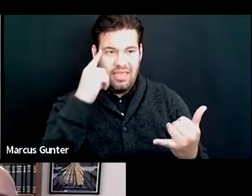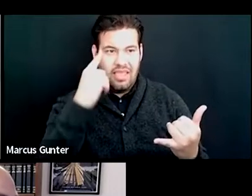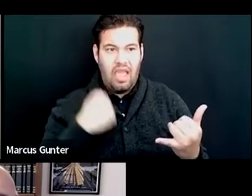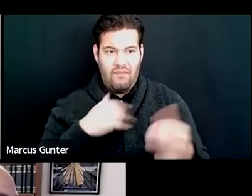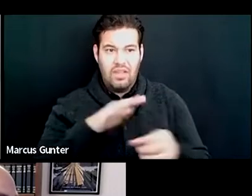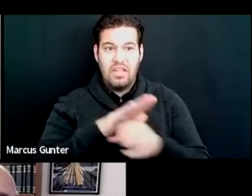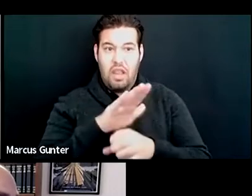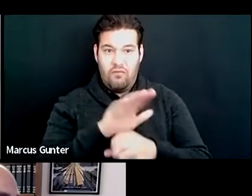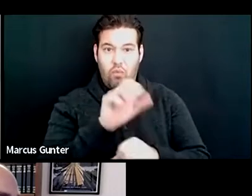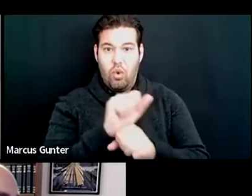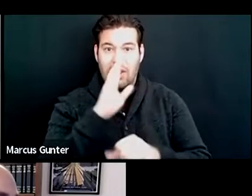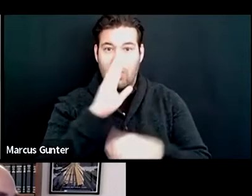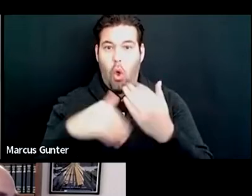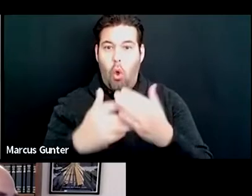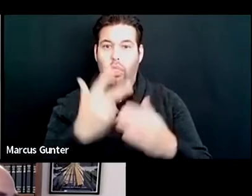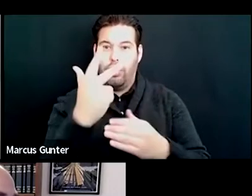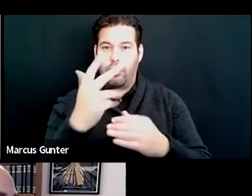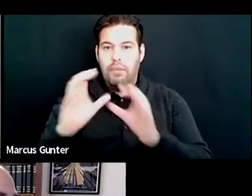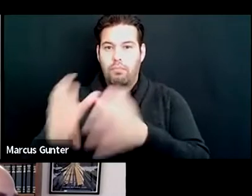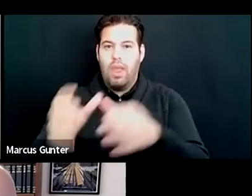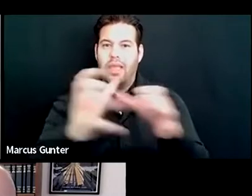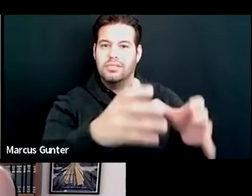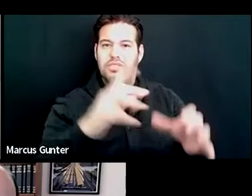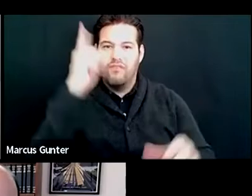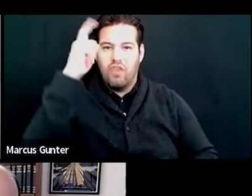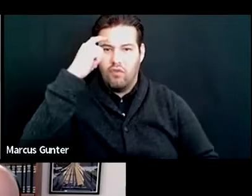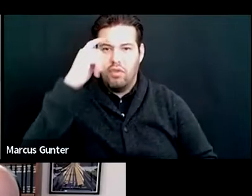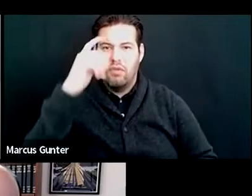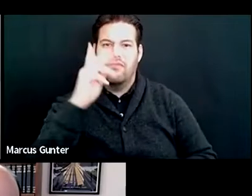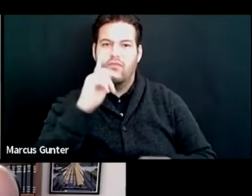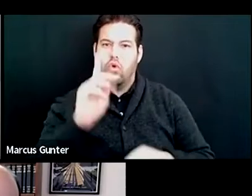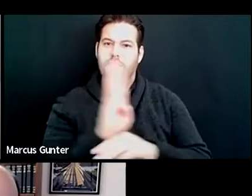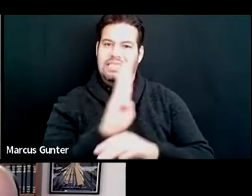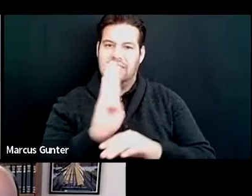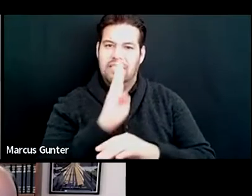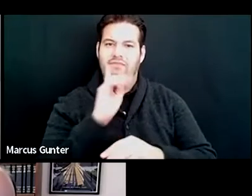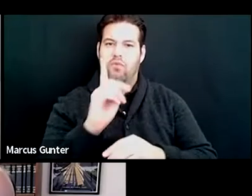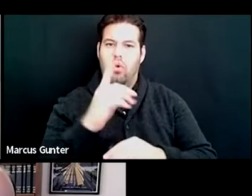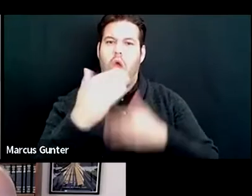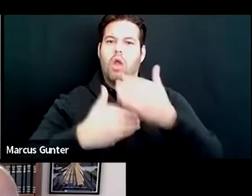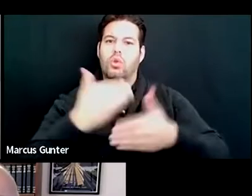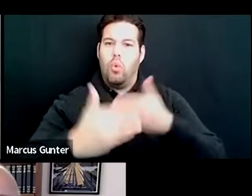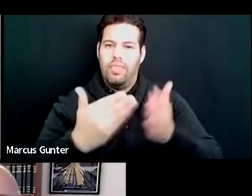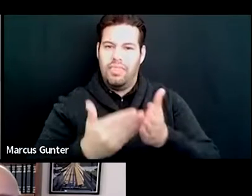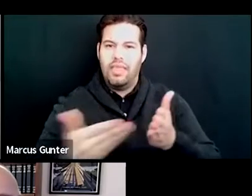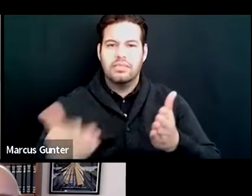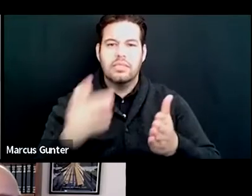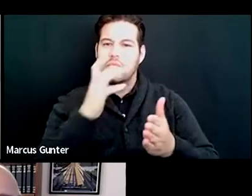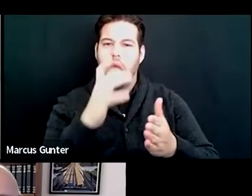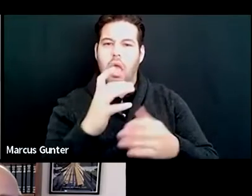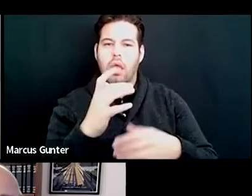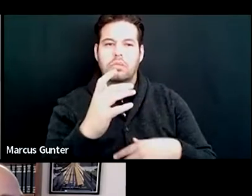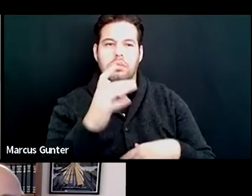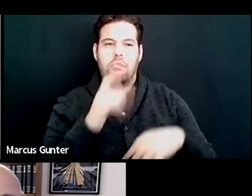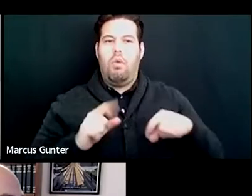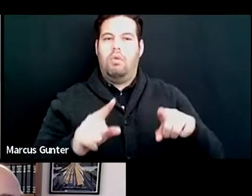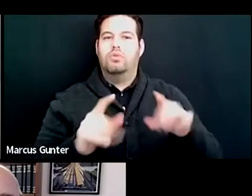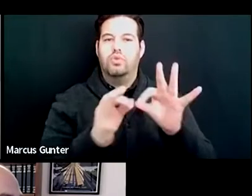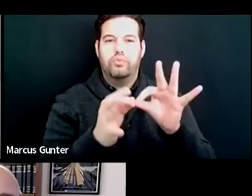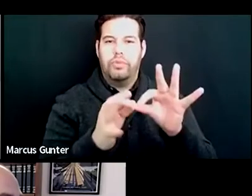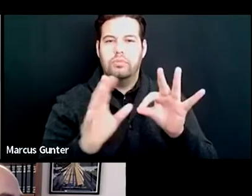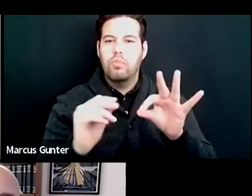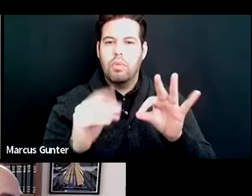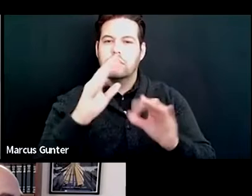branches of government to keep people busy with ongoing things, not necessarily on-demand interpretation.